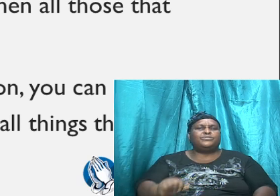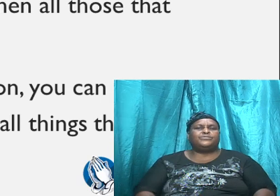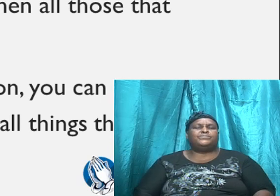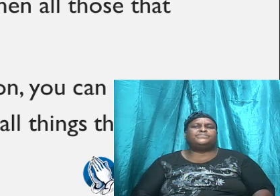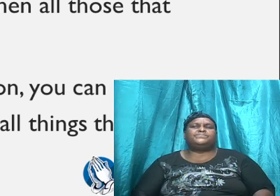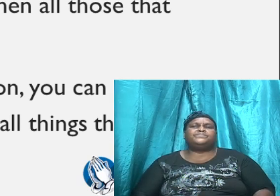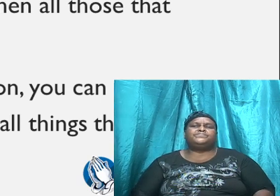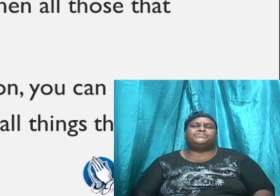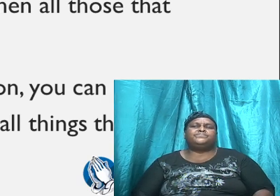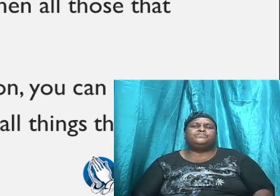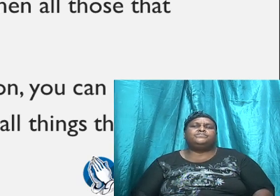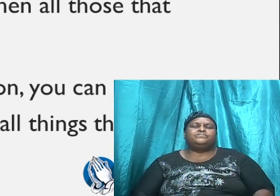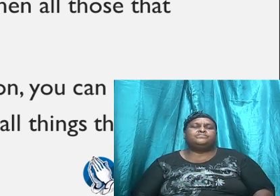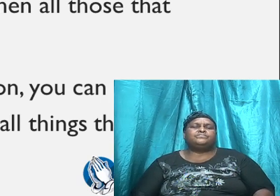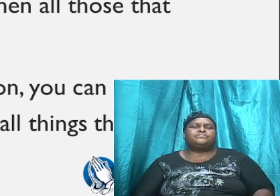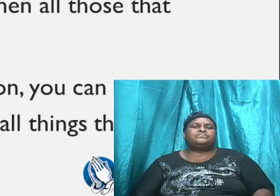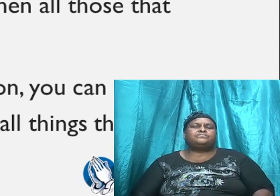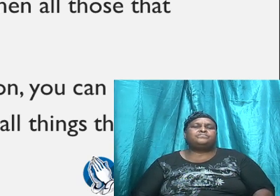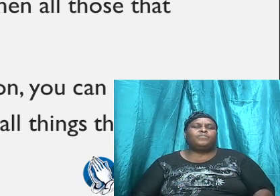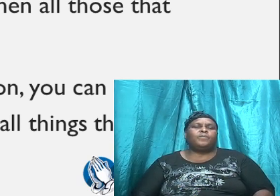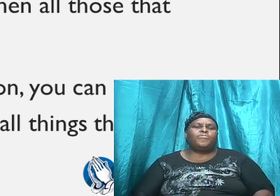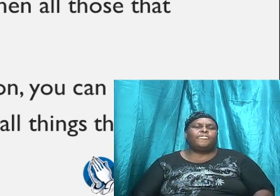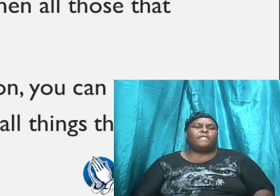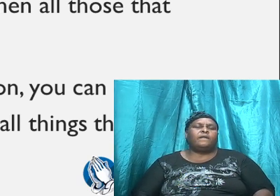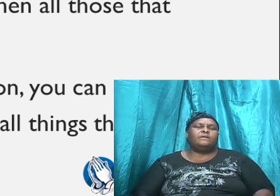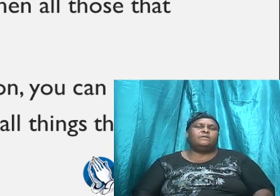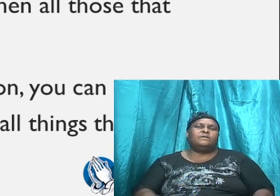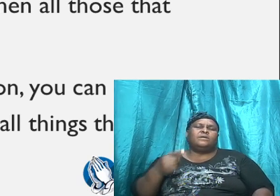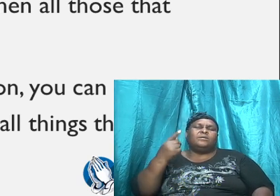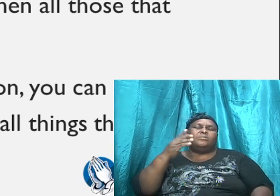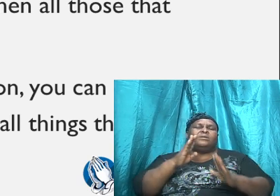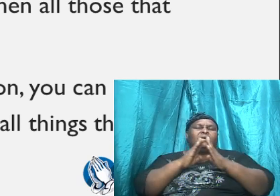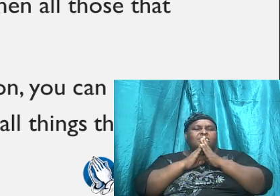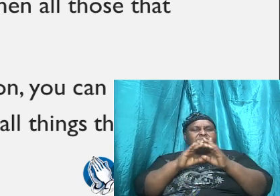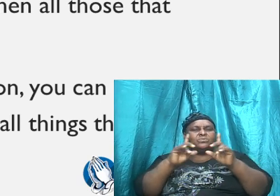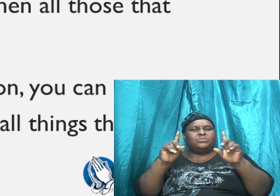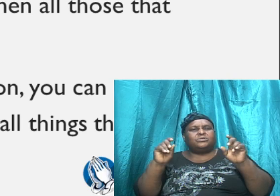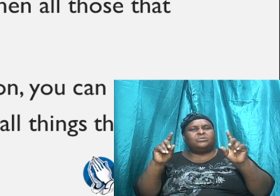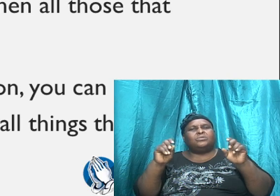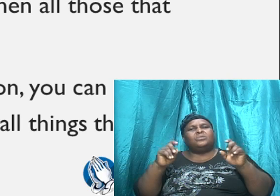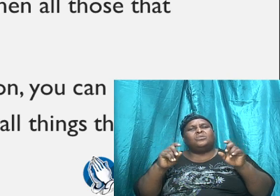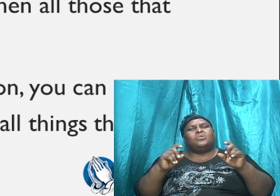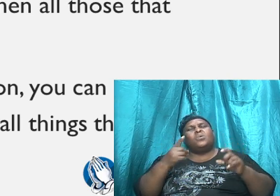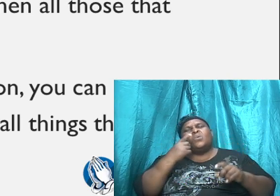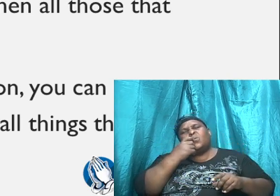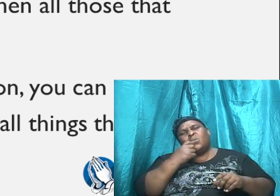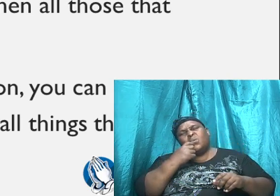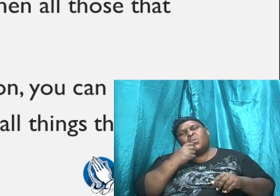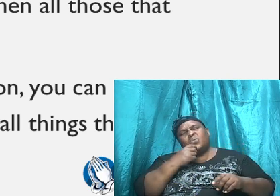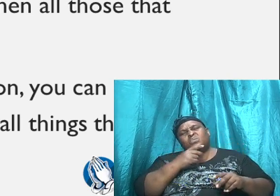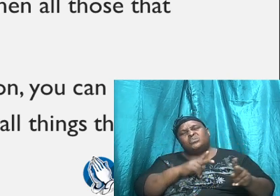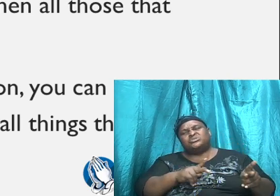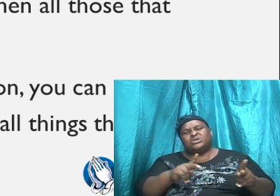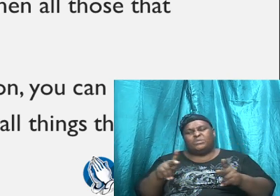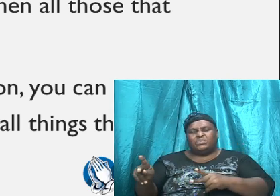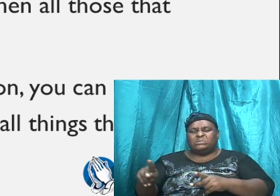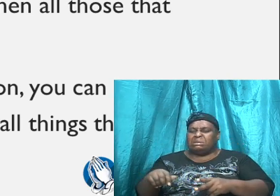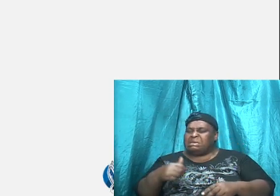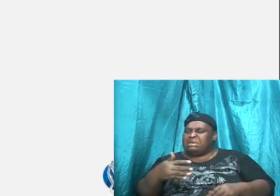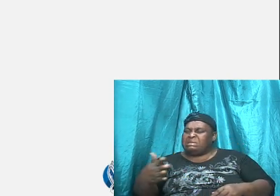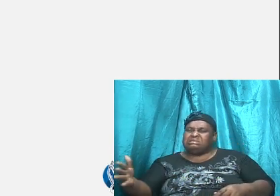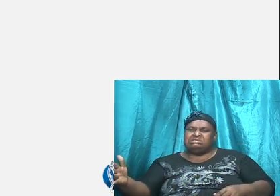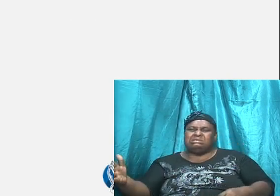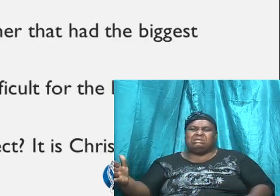and so that he asks the question, who shall lay anything